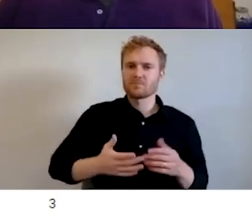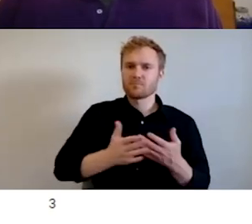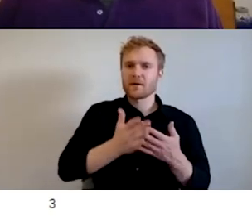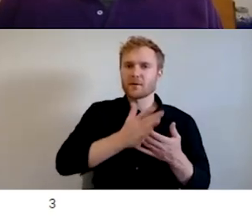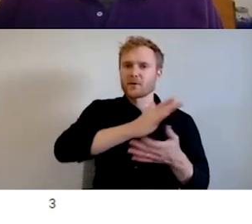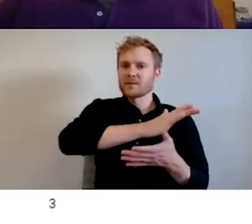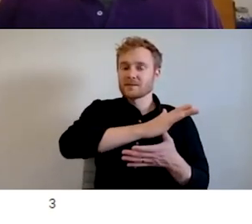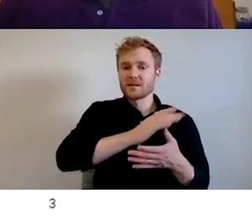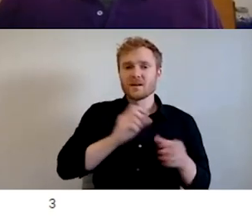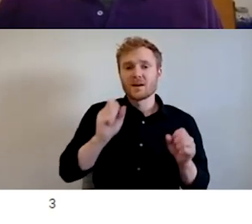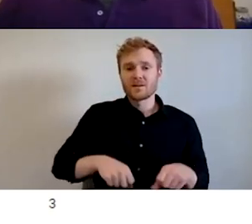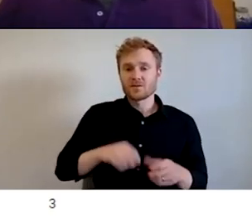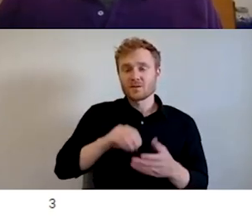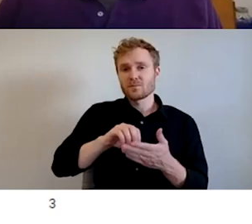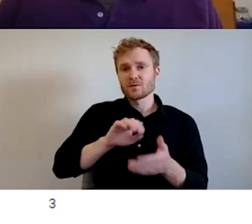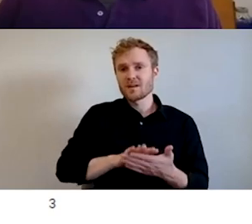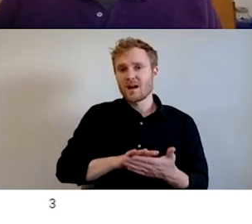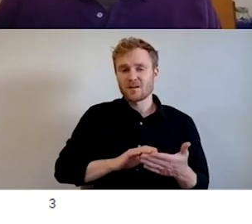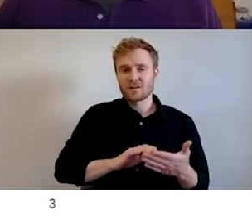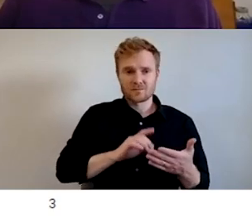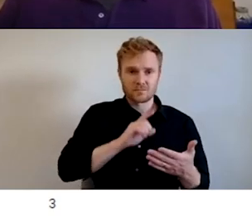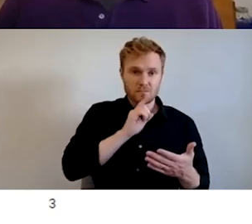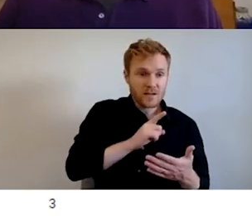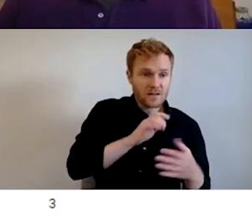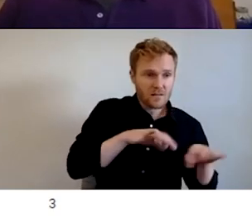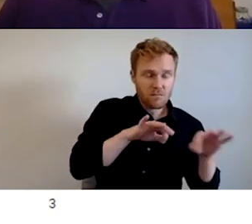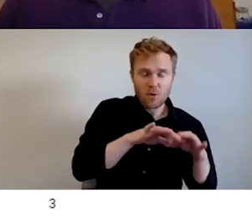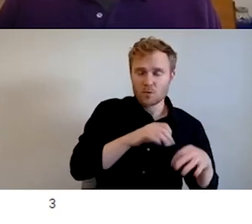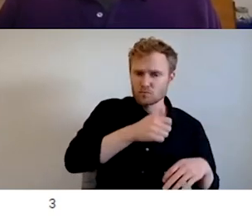can rank them. You can let us know how you feel if they're important or not important to you.